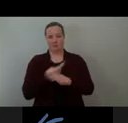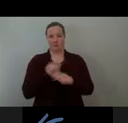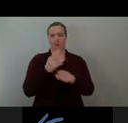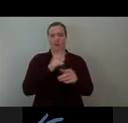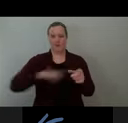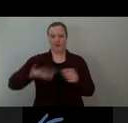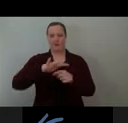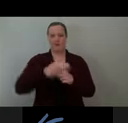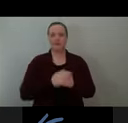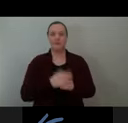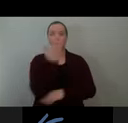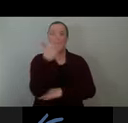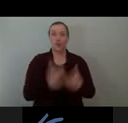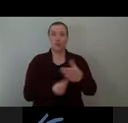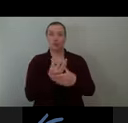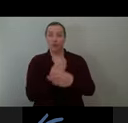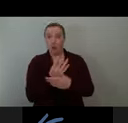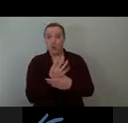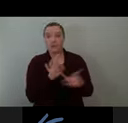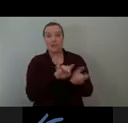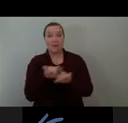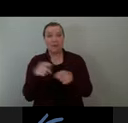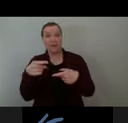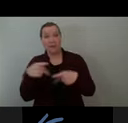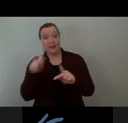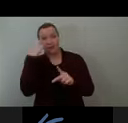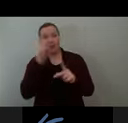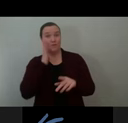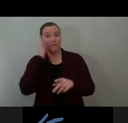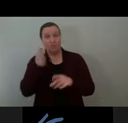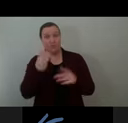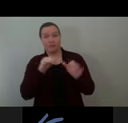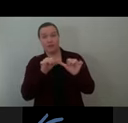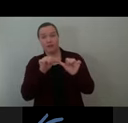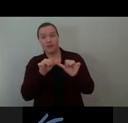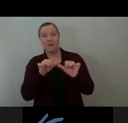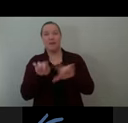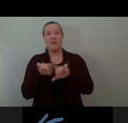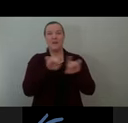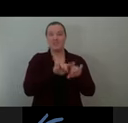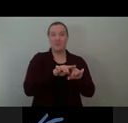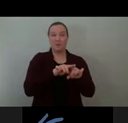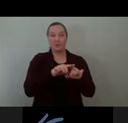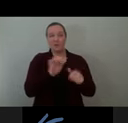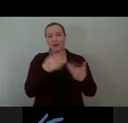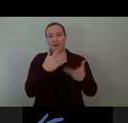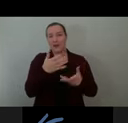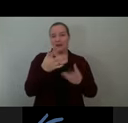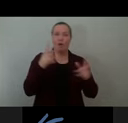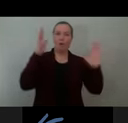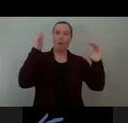to allow for a future, and really a hope for how these kind of lost spaces could be used. Next.